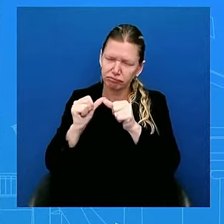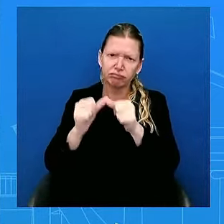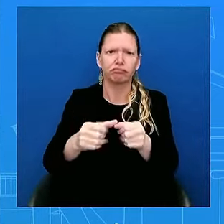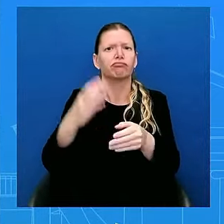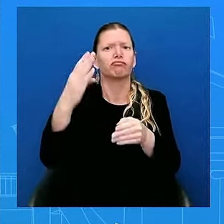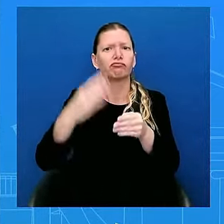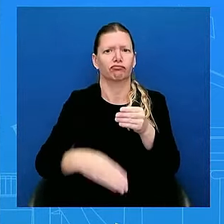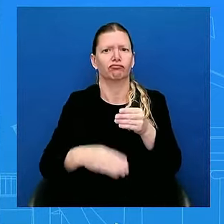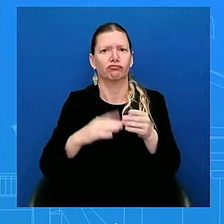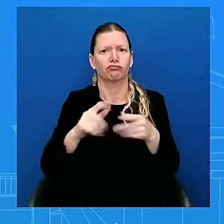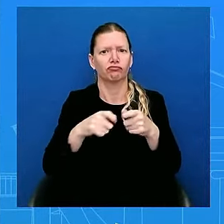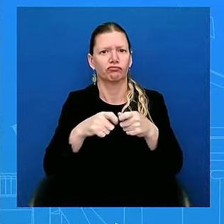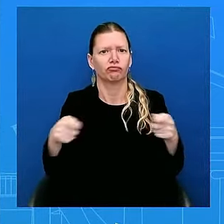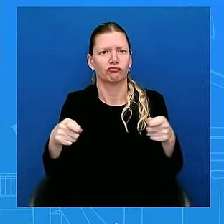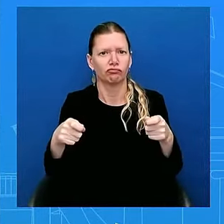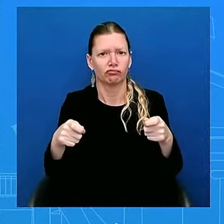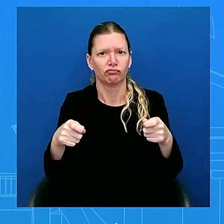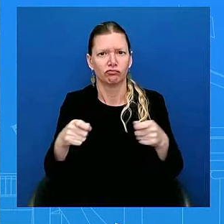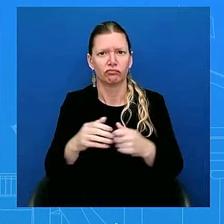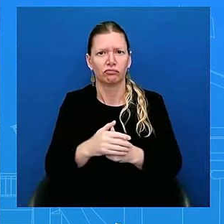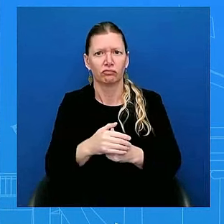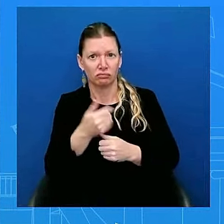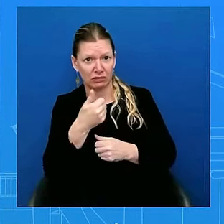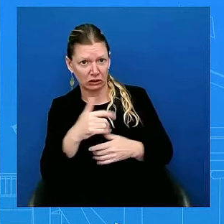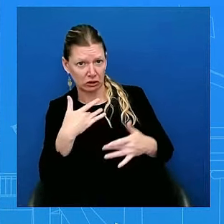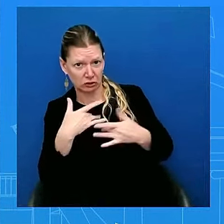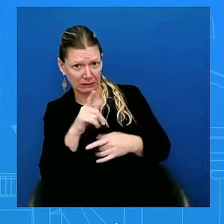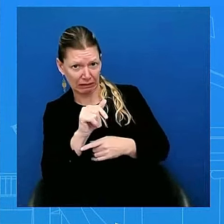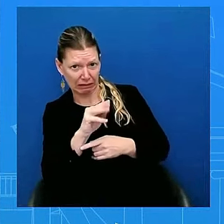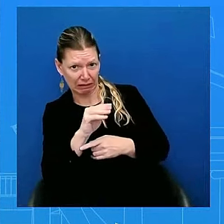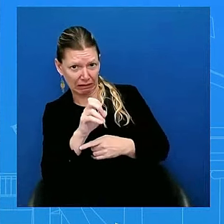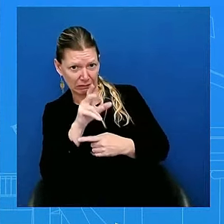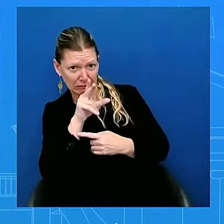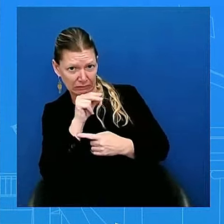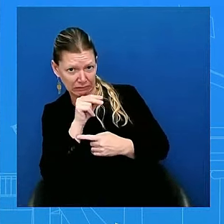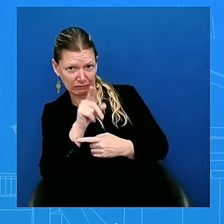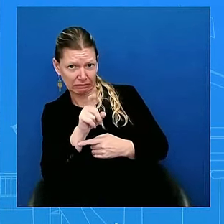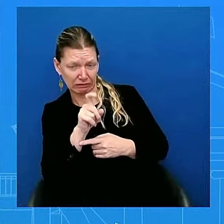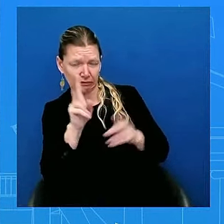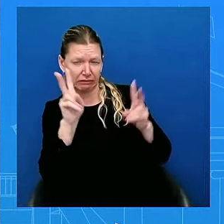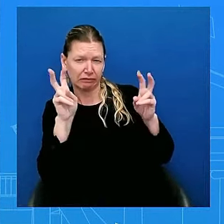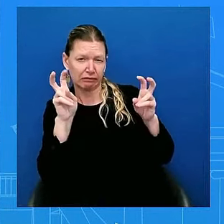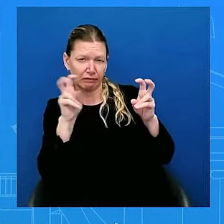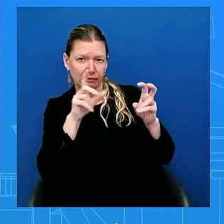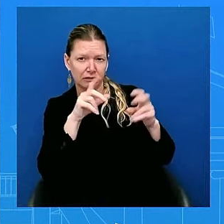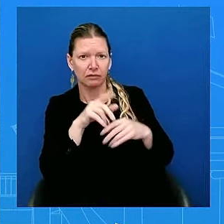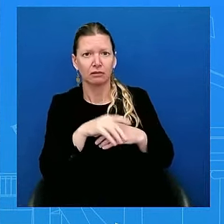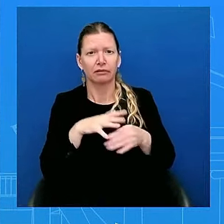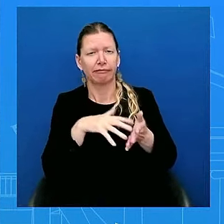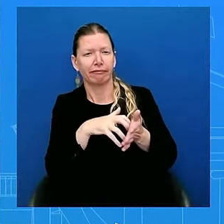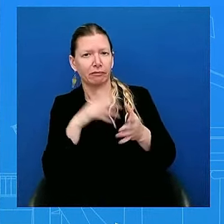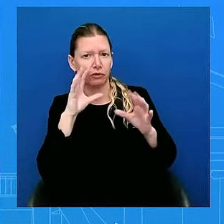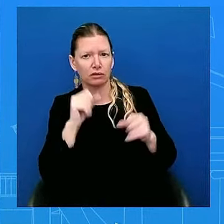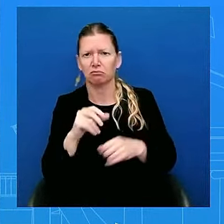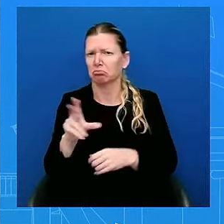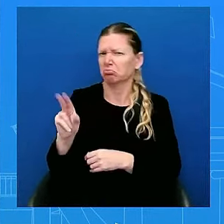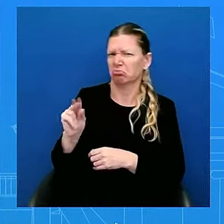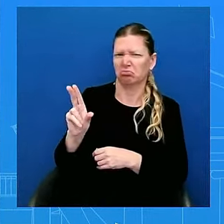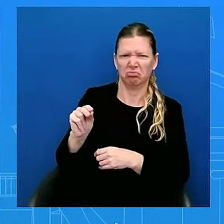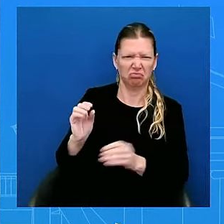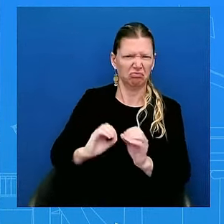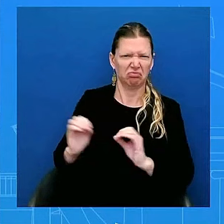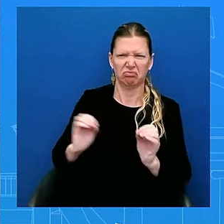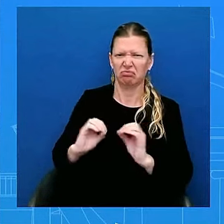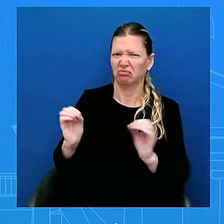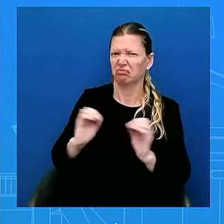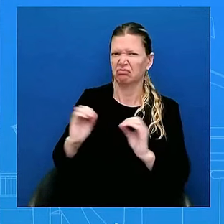at all in this period of time. This is a president that has been incredibly successful. And he's going